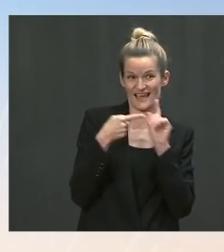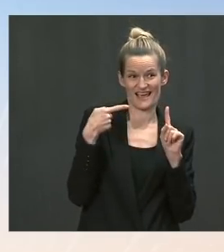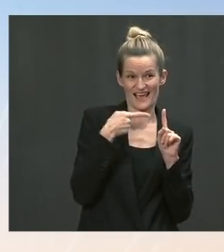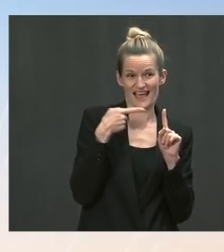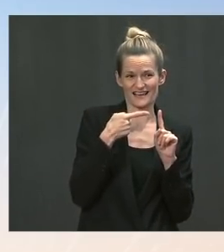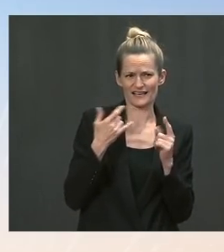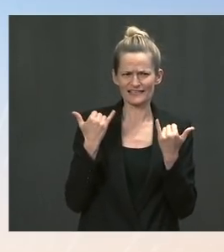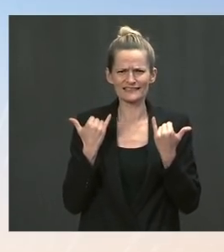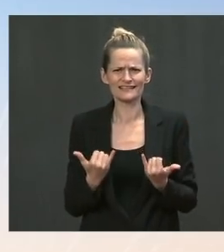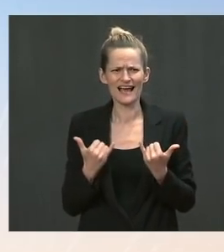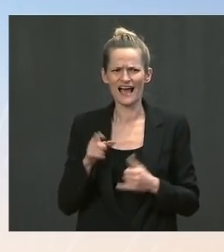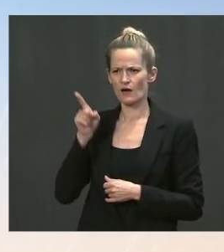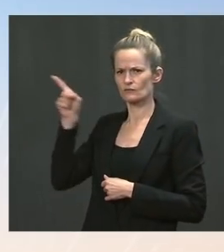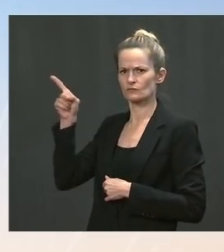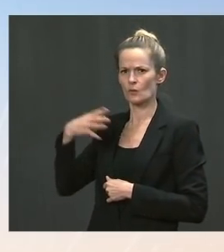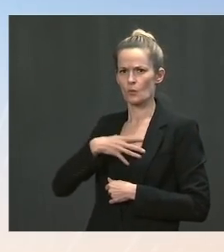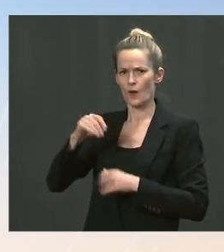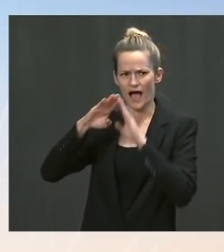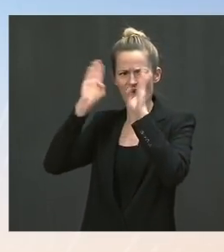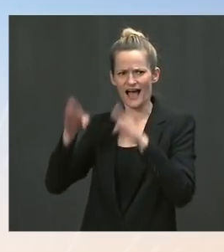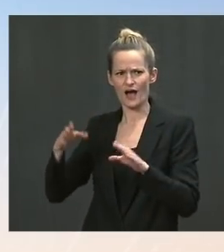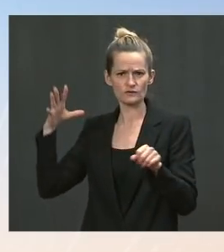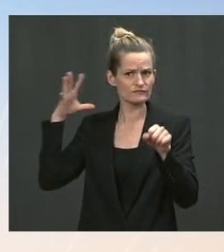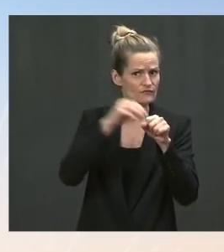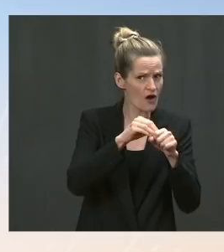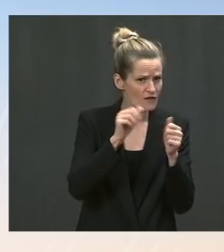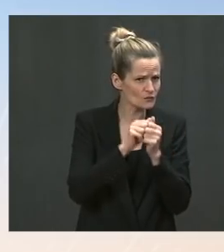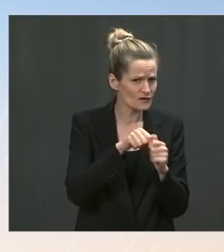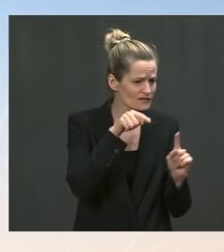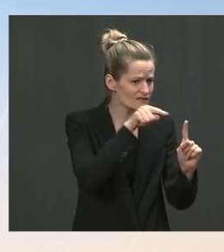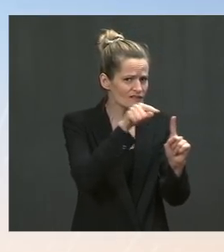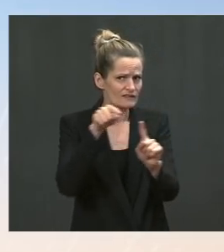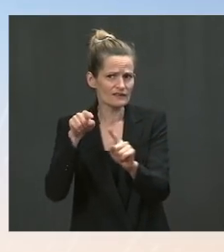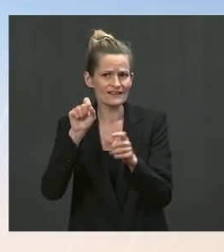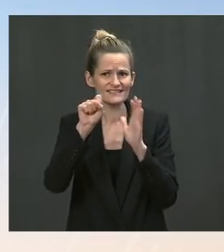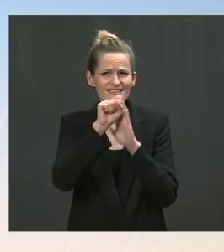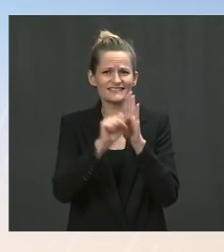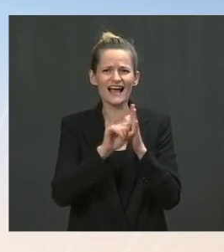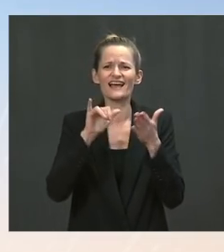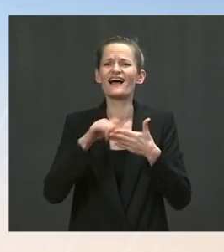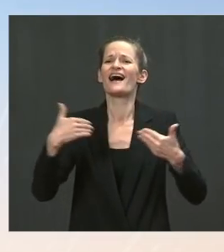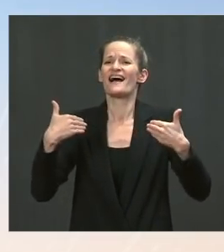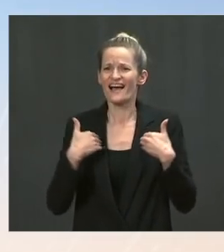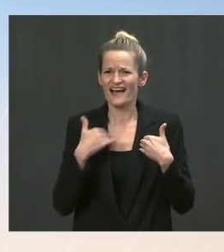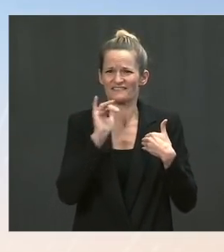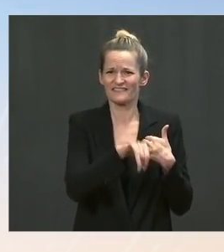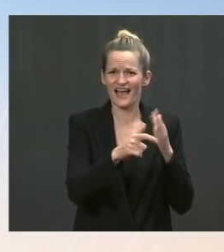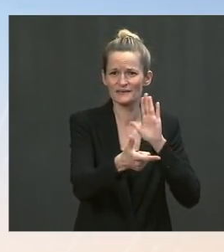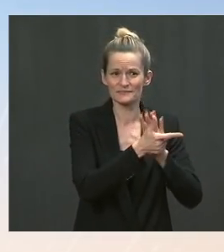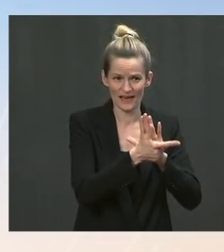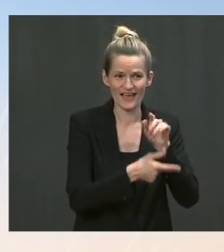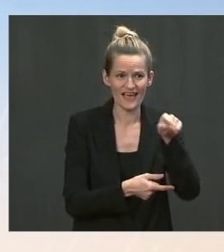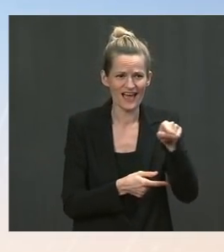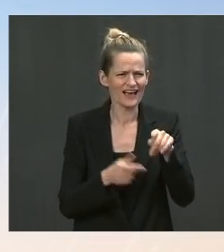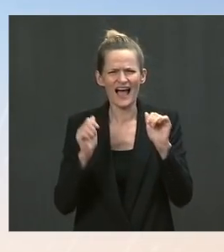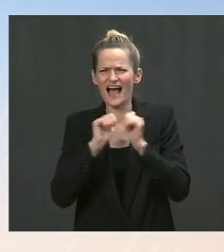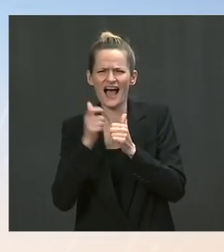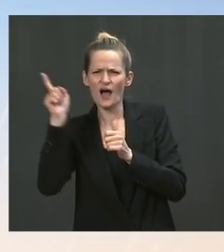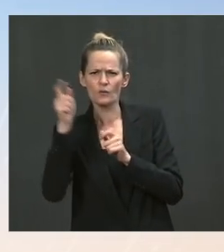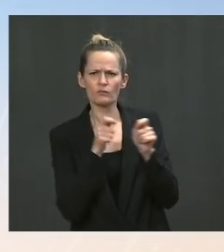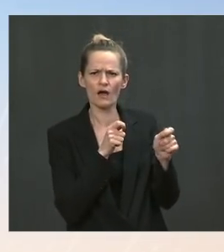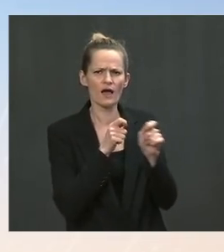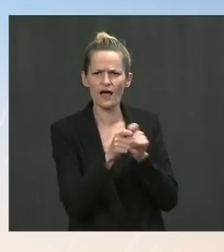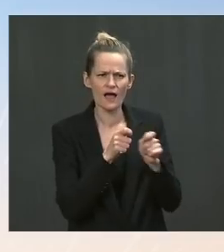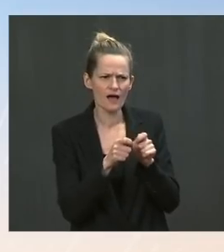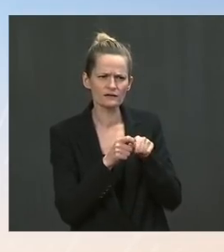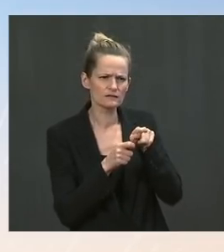White House engagement right now with all of these different state governments and the folks who are sort of, you know, puzzled by all these federal guidance, state guidance? What's